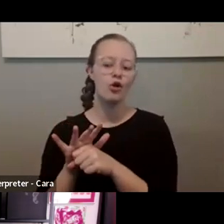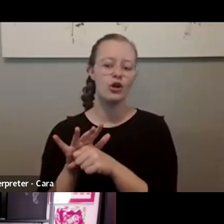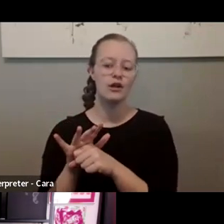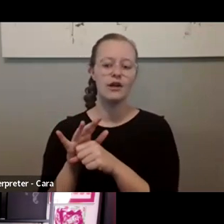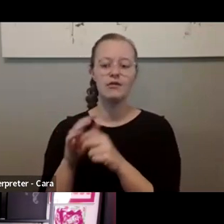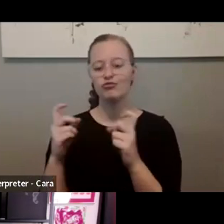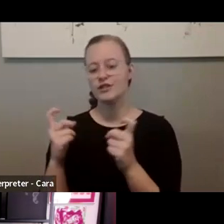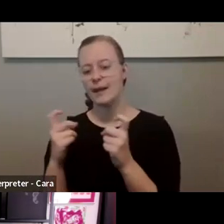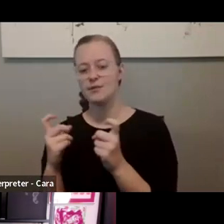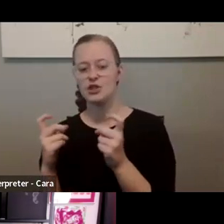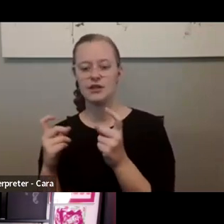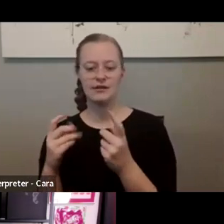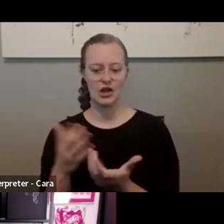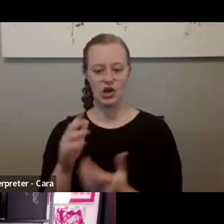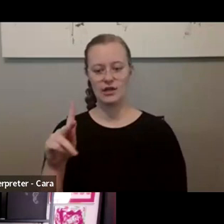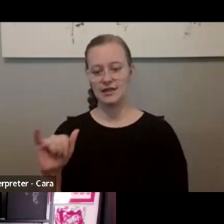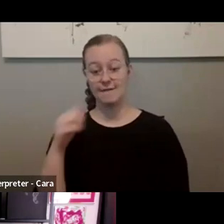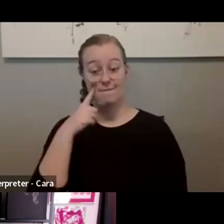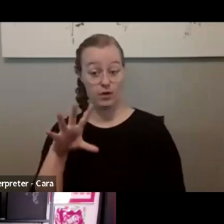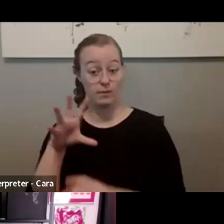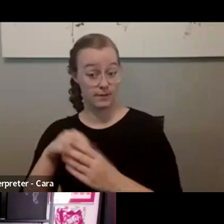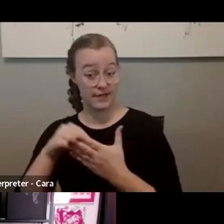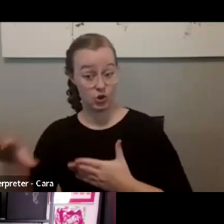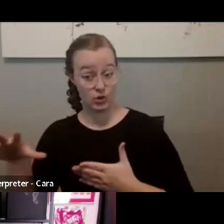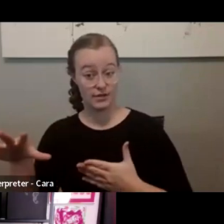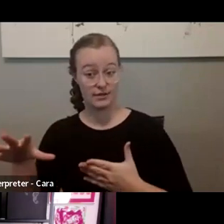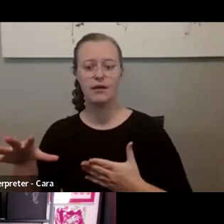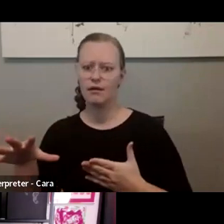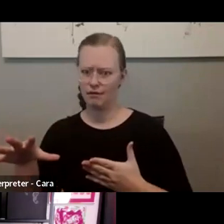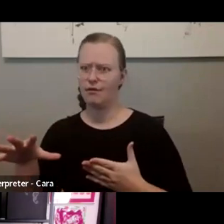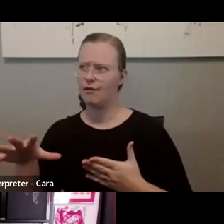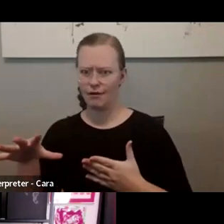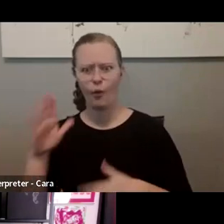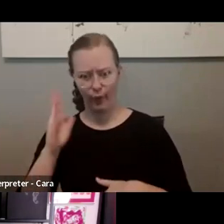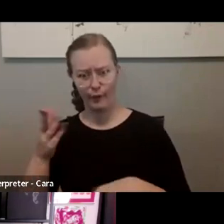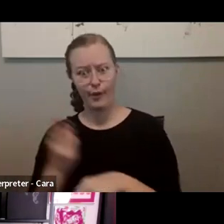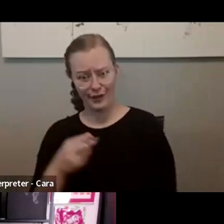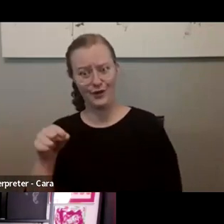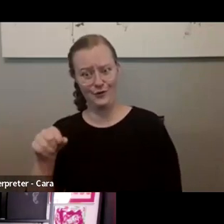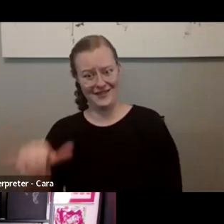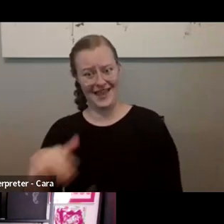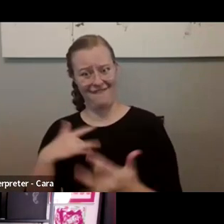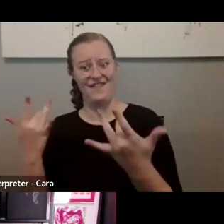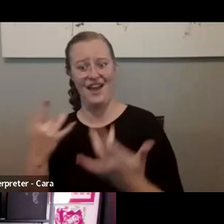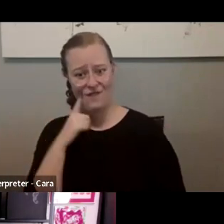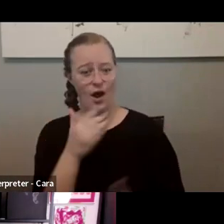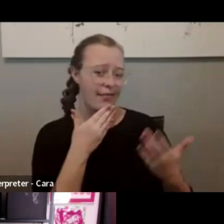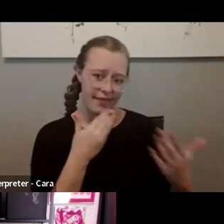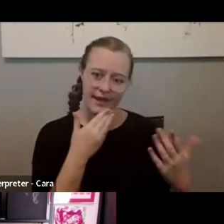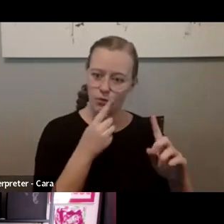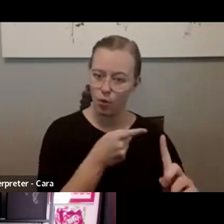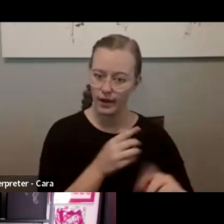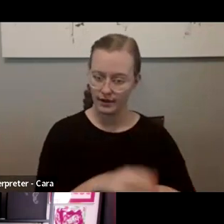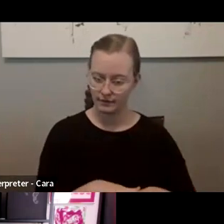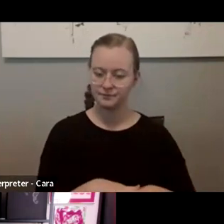in Kentucky reception for the participating students. Yeah, we're definitely going to use that as a as a thank you point. If you run into